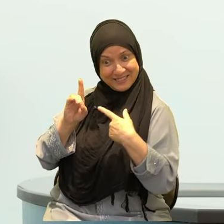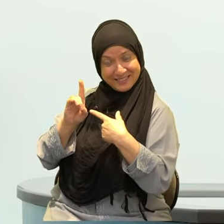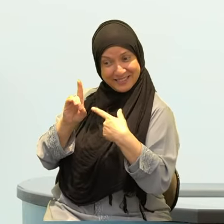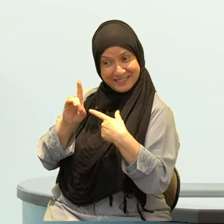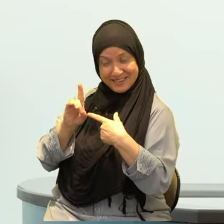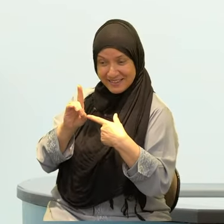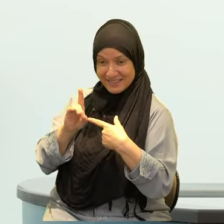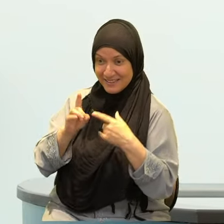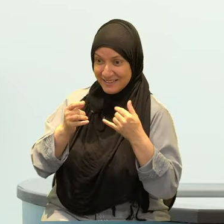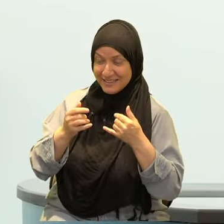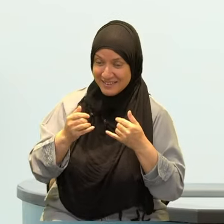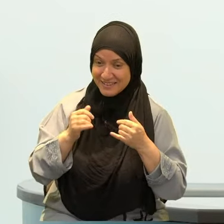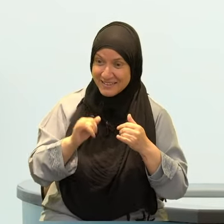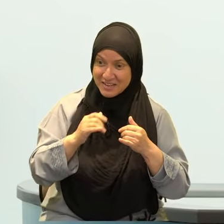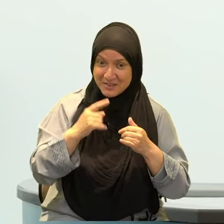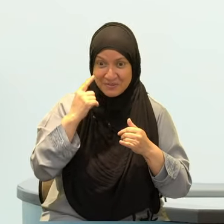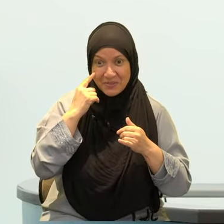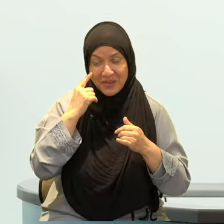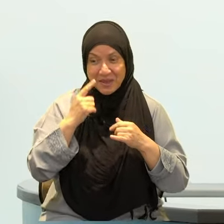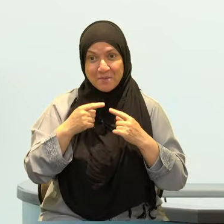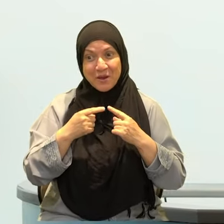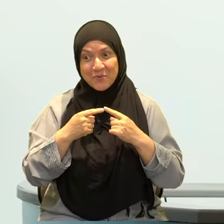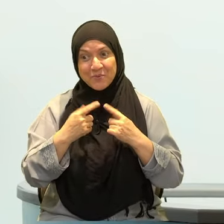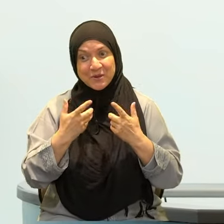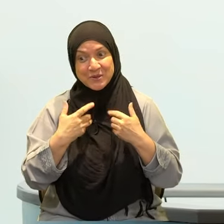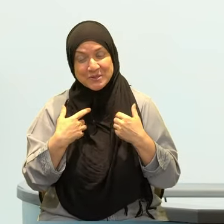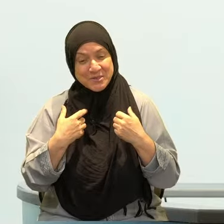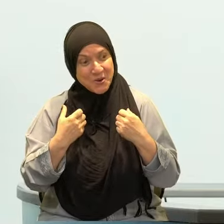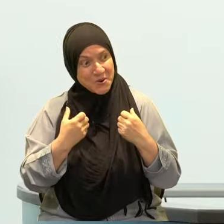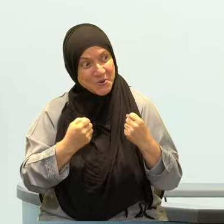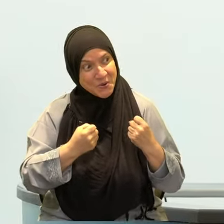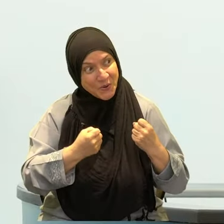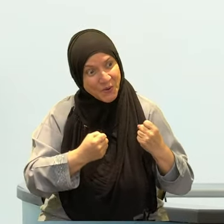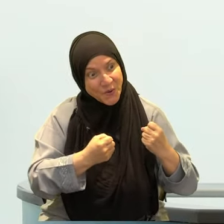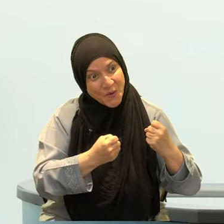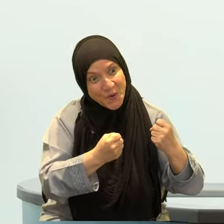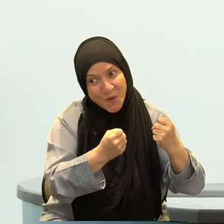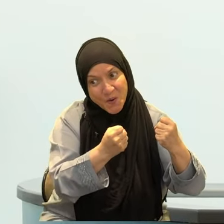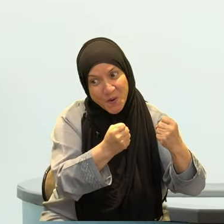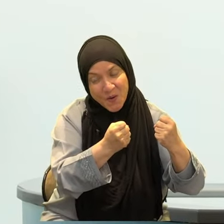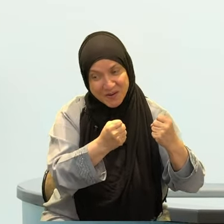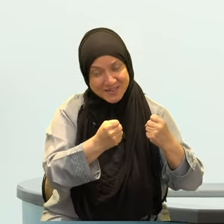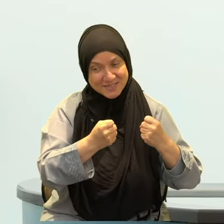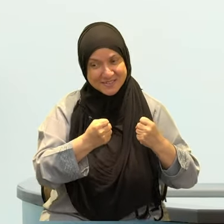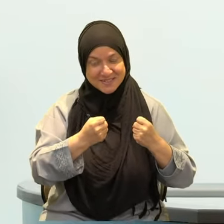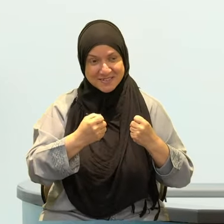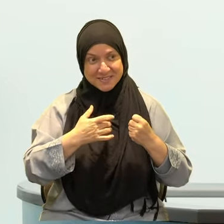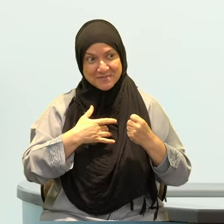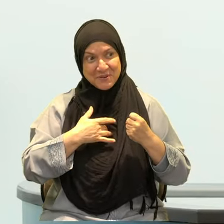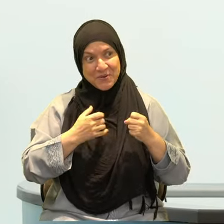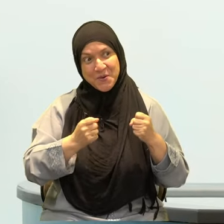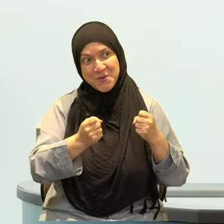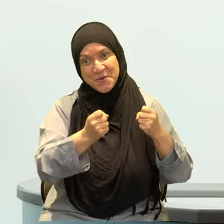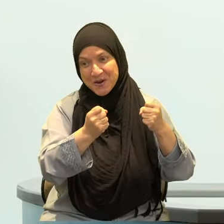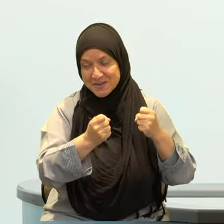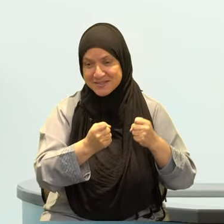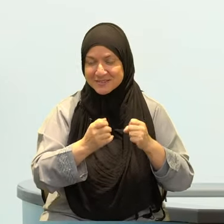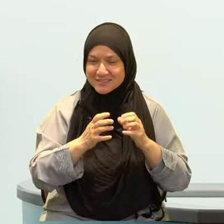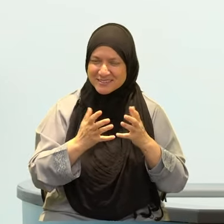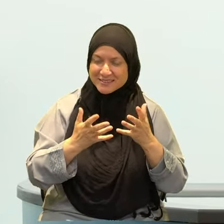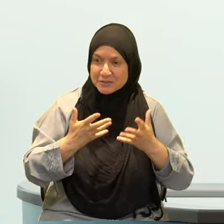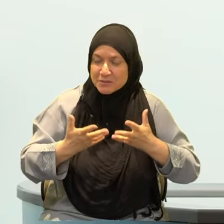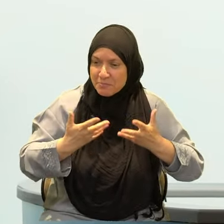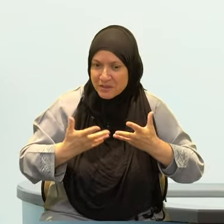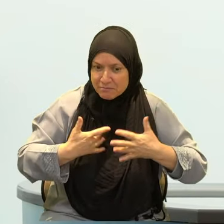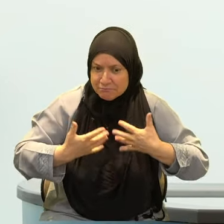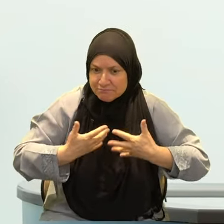whoever can guarantee for me what is between their lips and what is between their legs, meaning the chastity of the tongue and the chastity